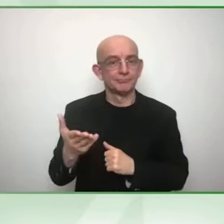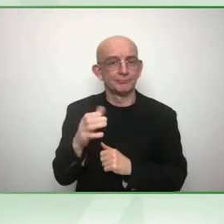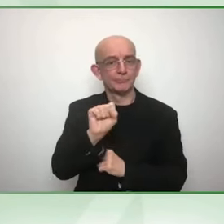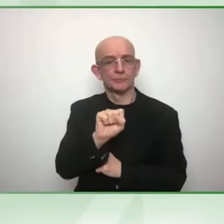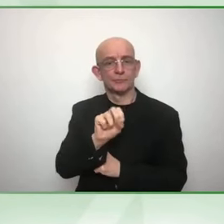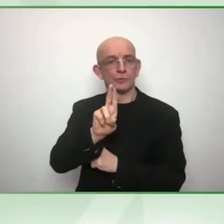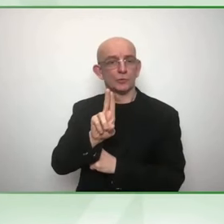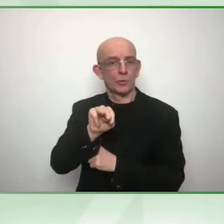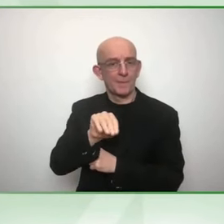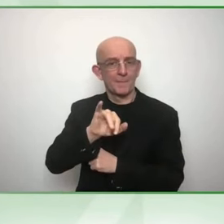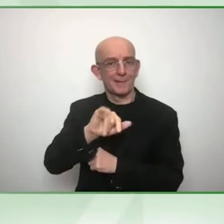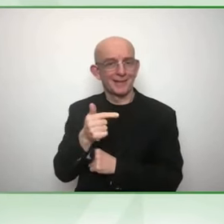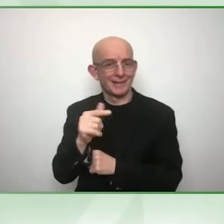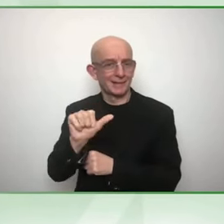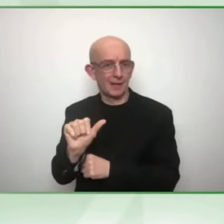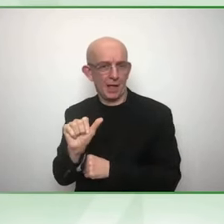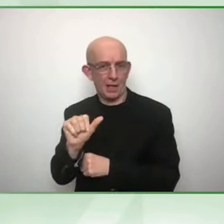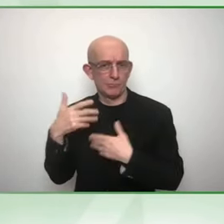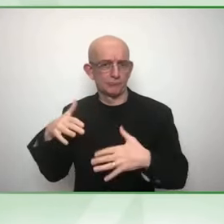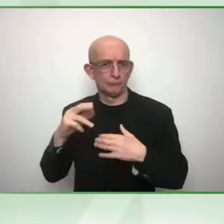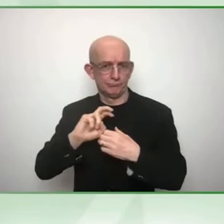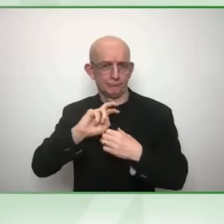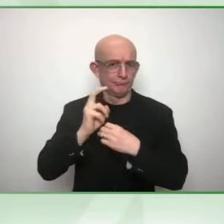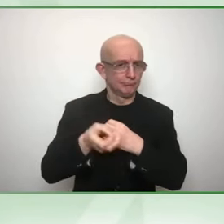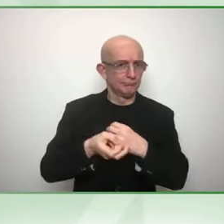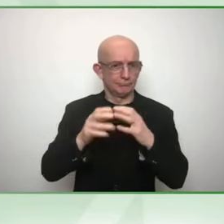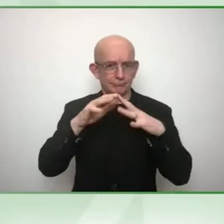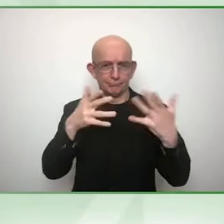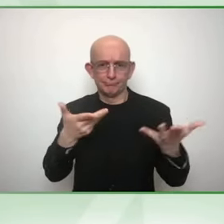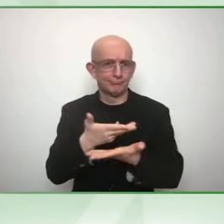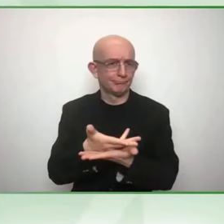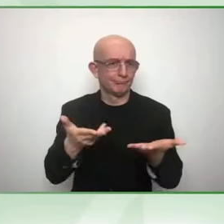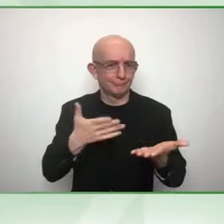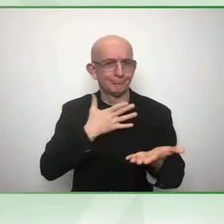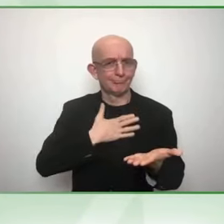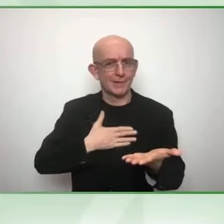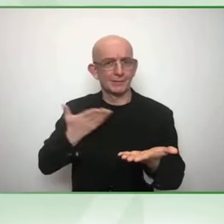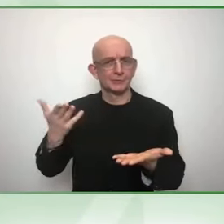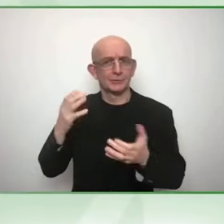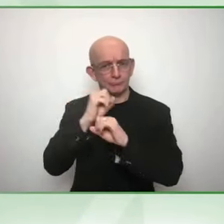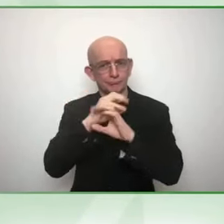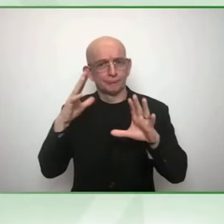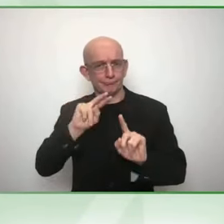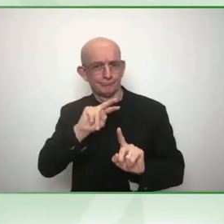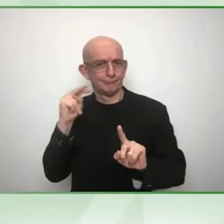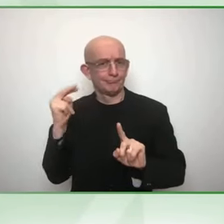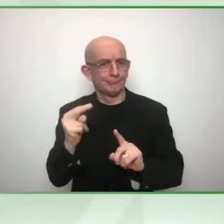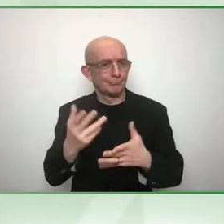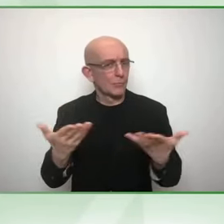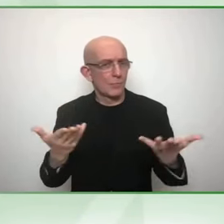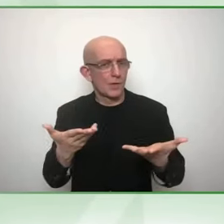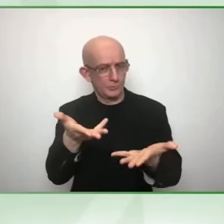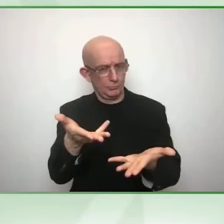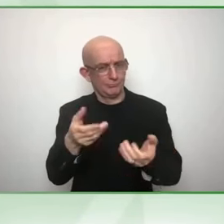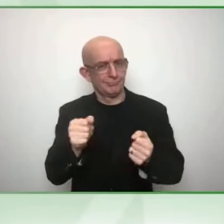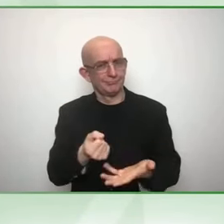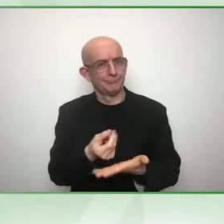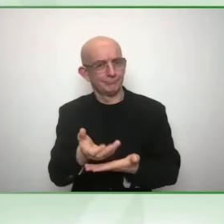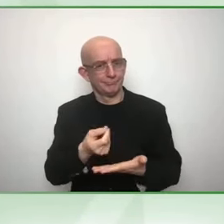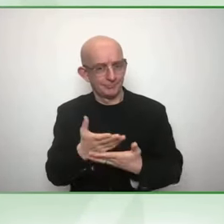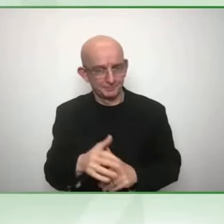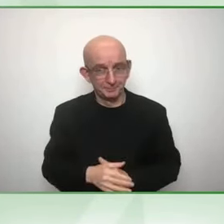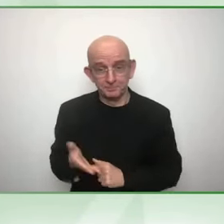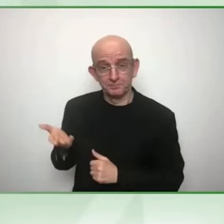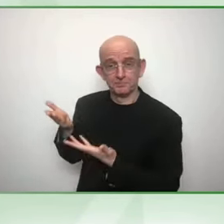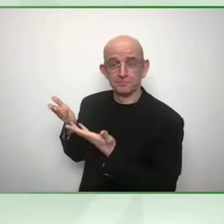is Sumida, and I'm with the Zero Project, fairly new. I joined about a year ago. And before that, I was working for a few years in the disability